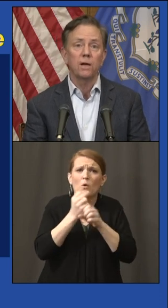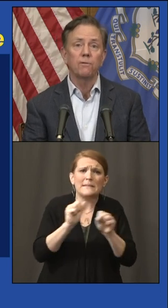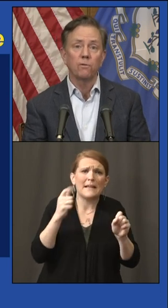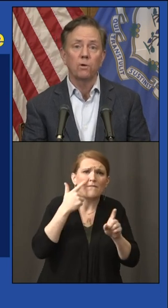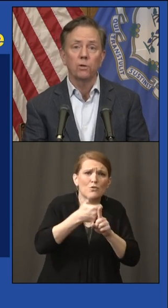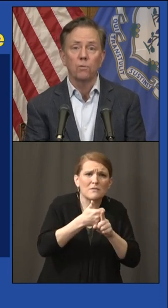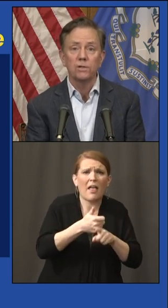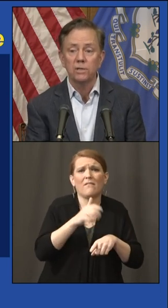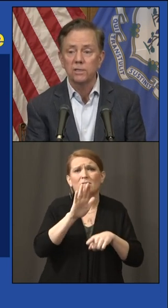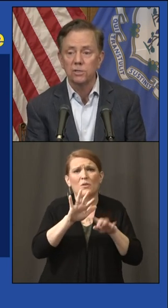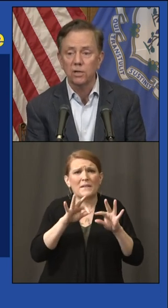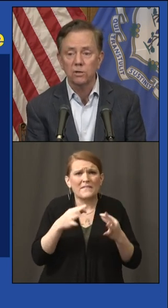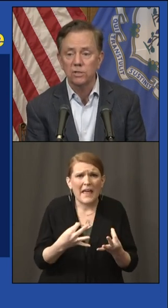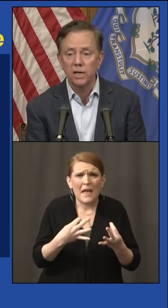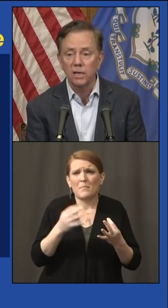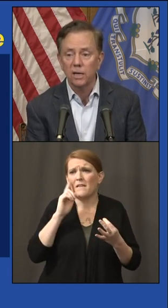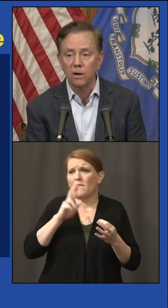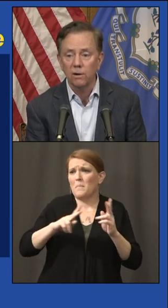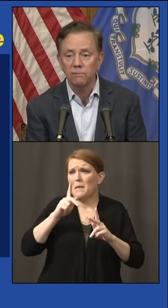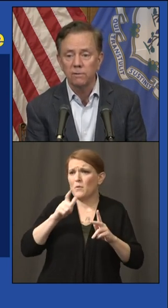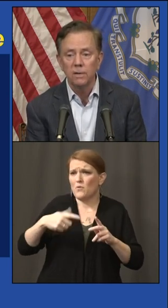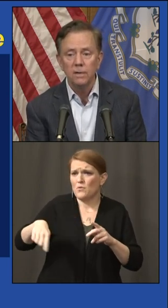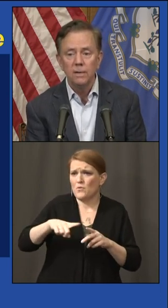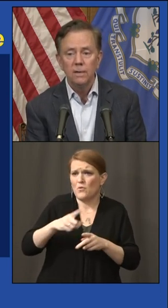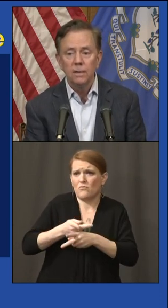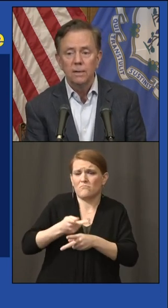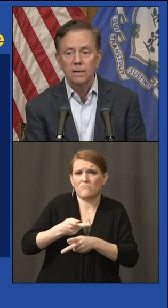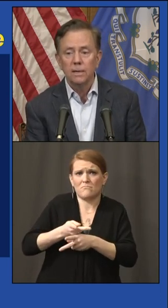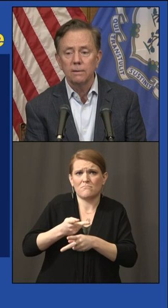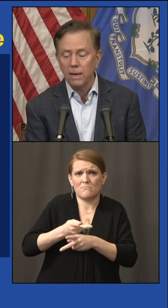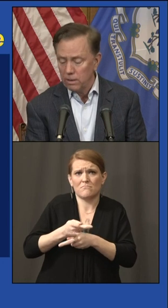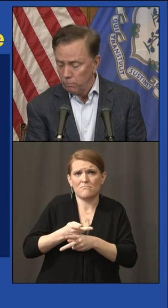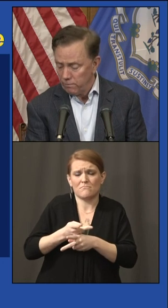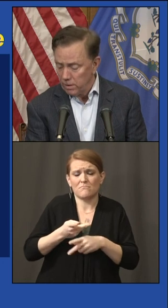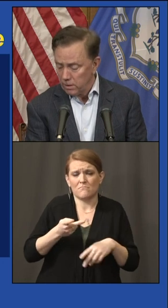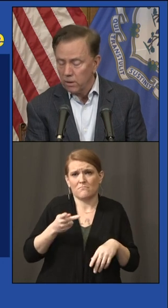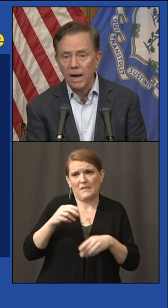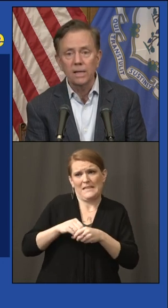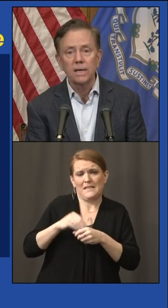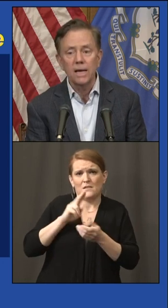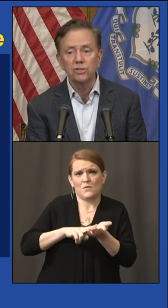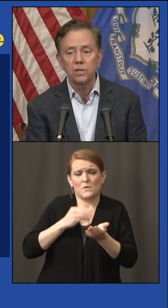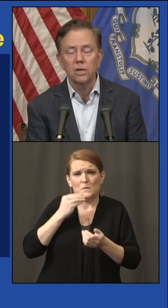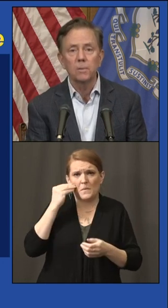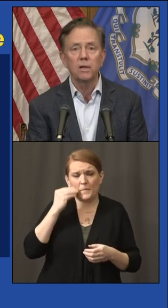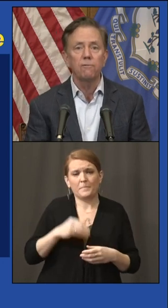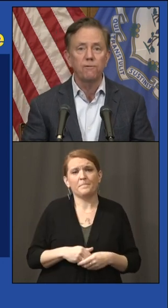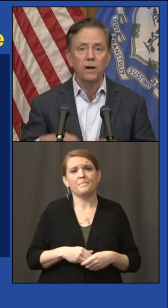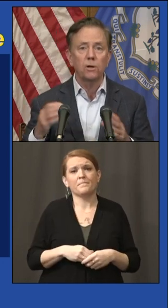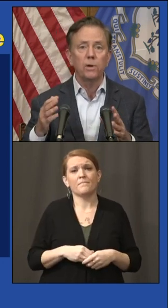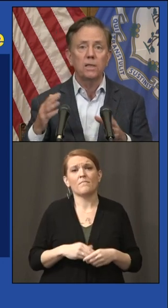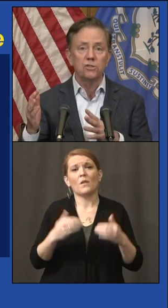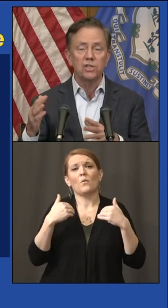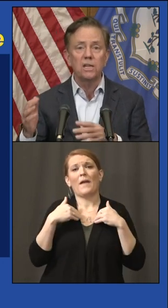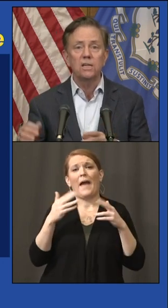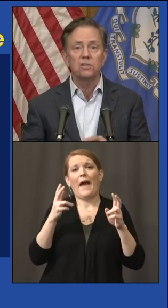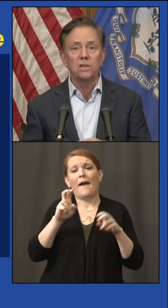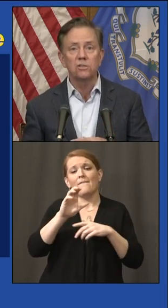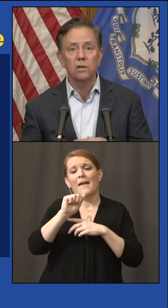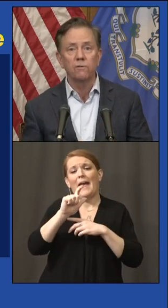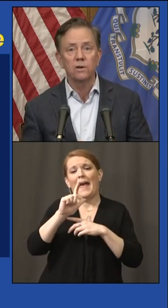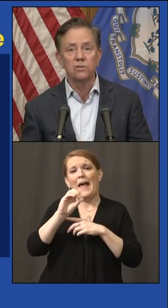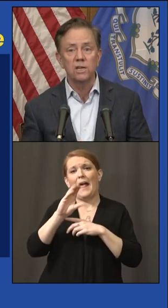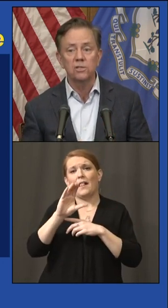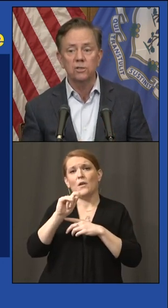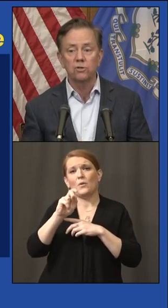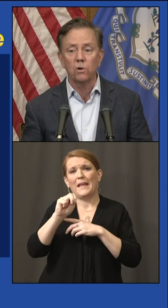much safer for all the residents that you're taking care of. And we've got our allocation committee following the CDC,